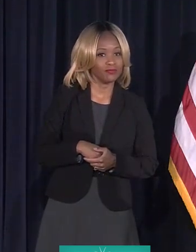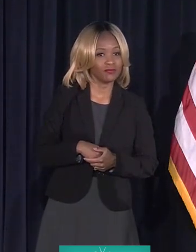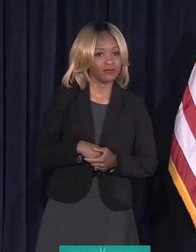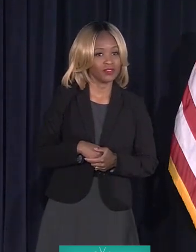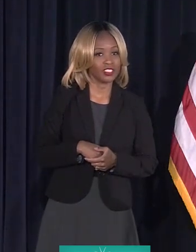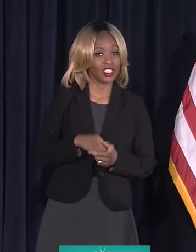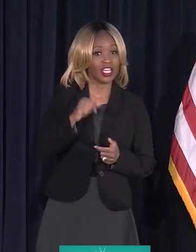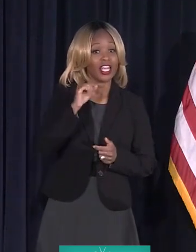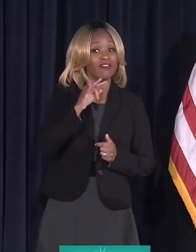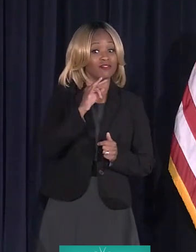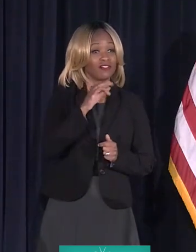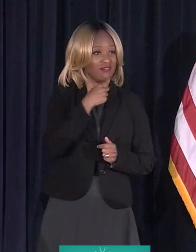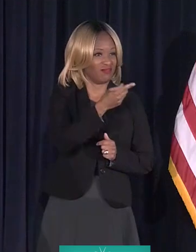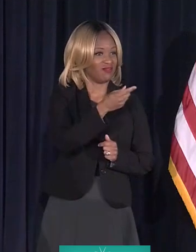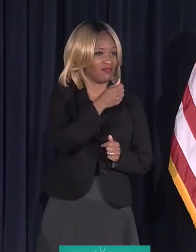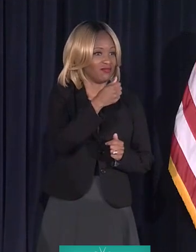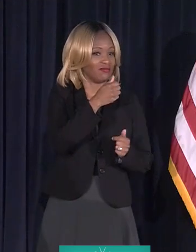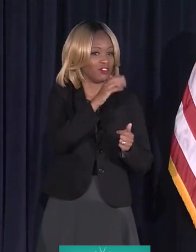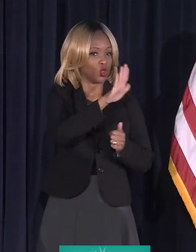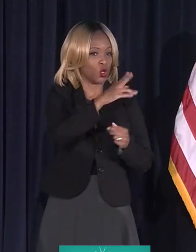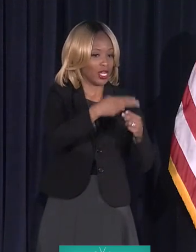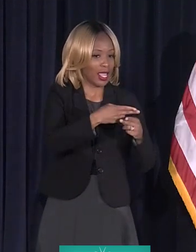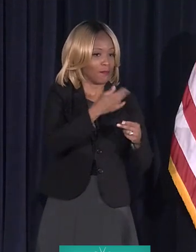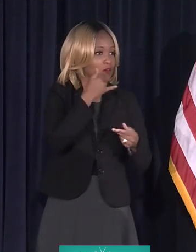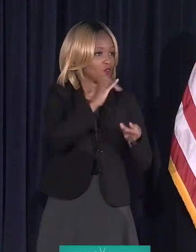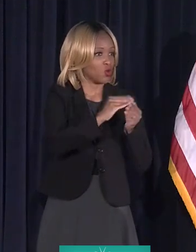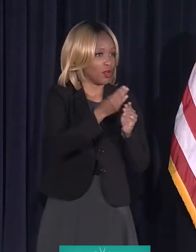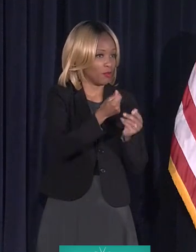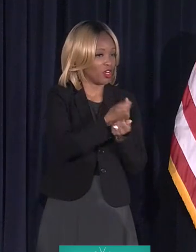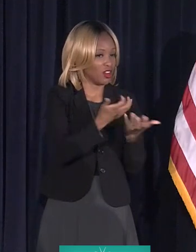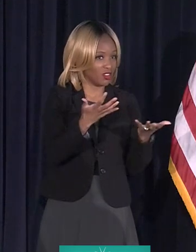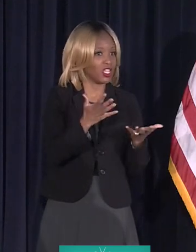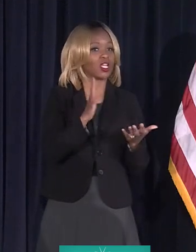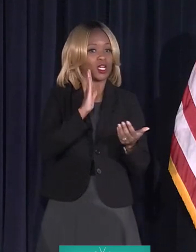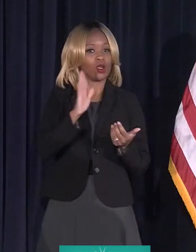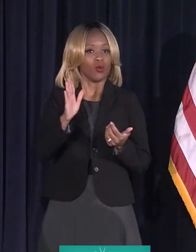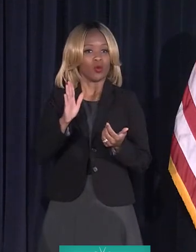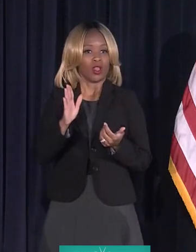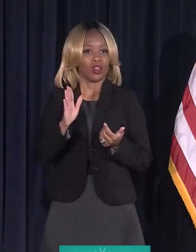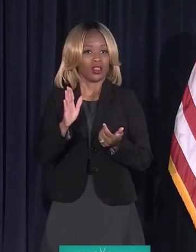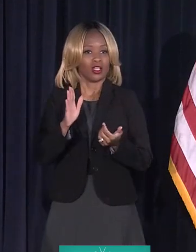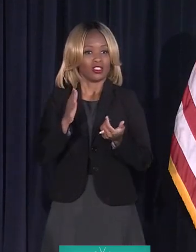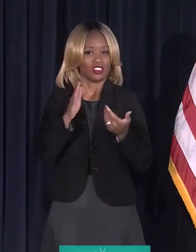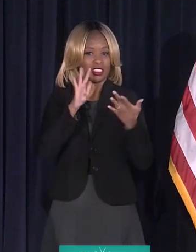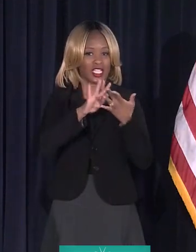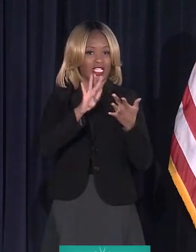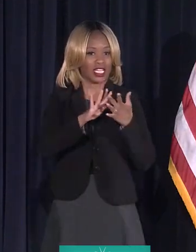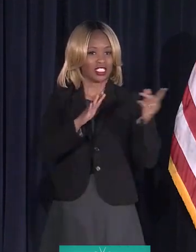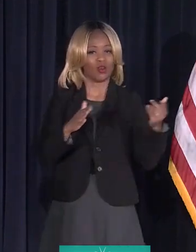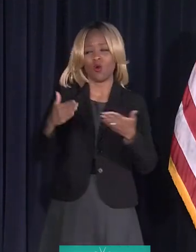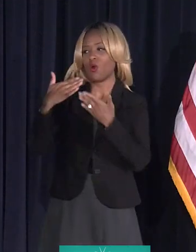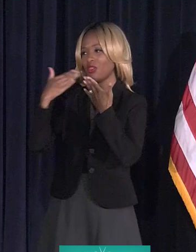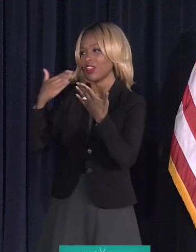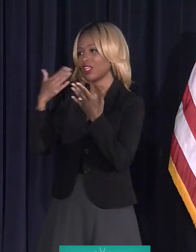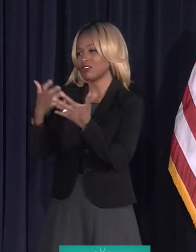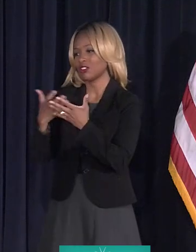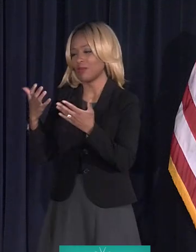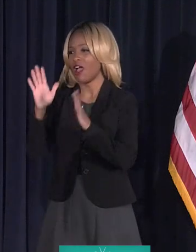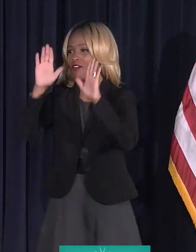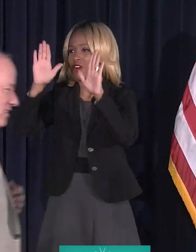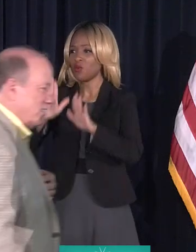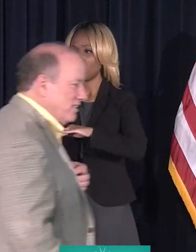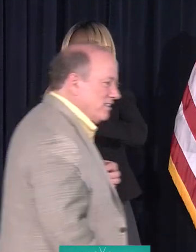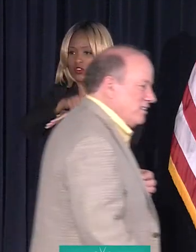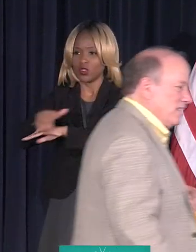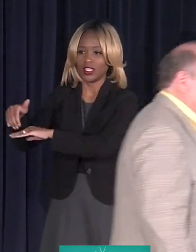Well, if you can leave your contact information with the media services, we'll follow up with you. Okay. Thank you. Thank you kindly. Y'all have a wonderful